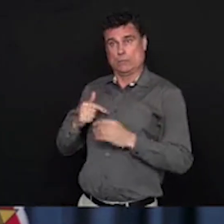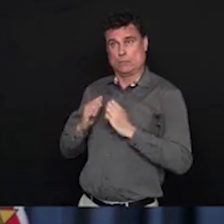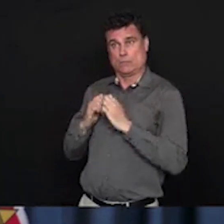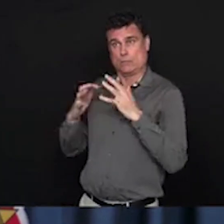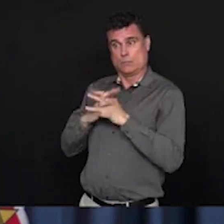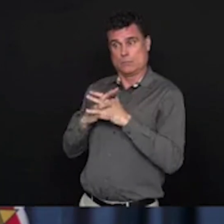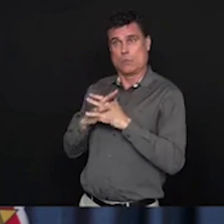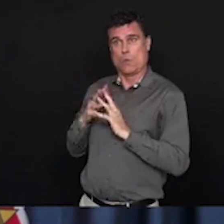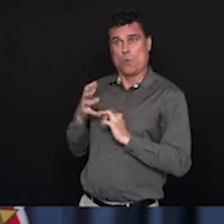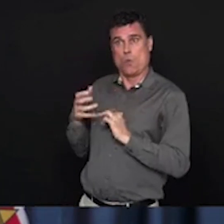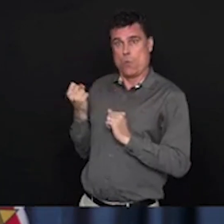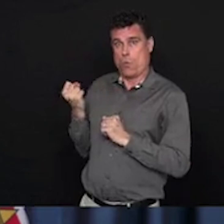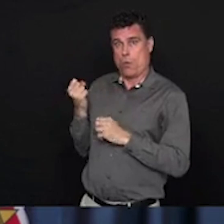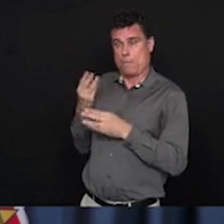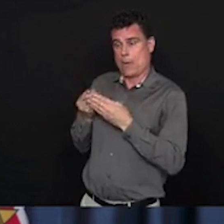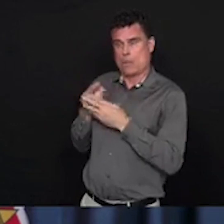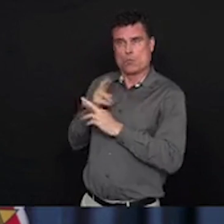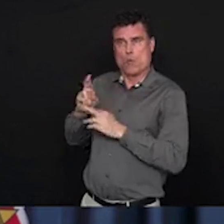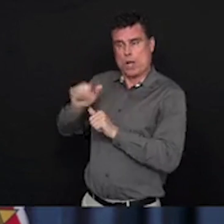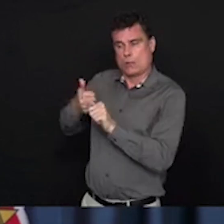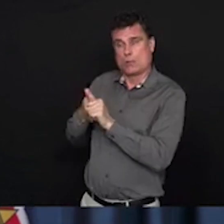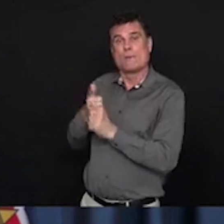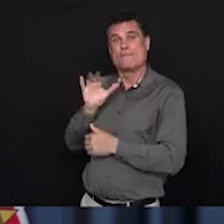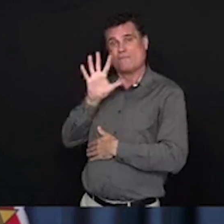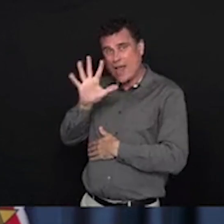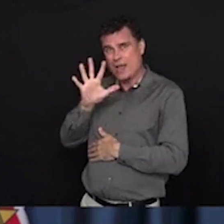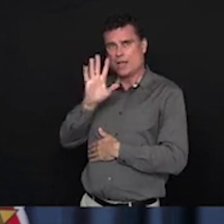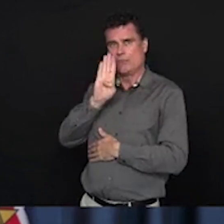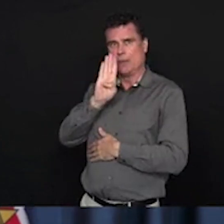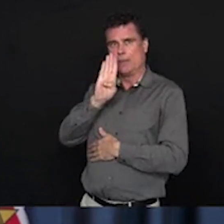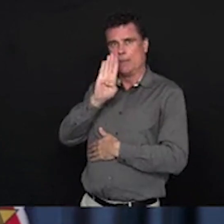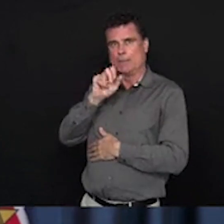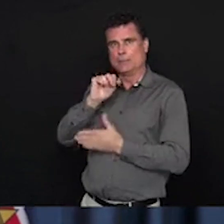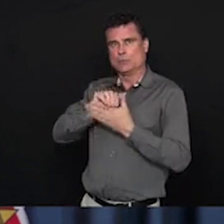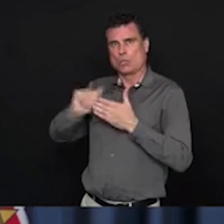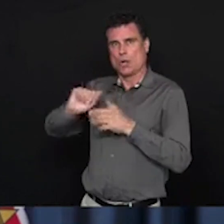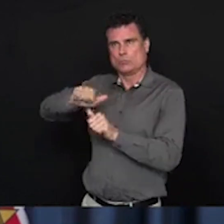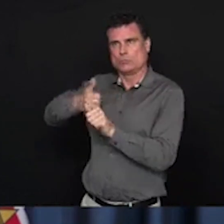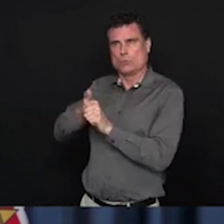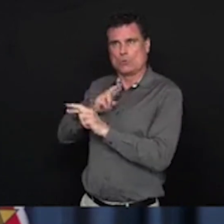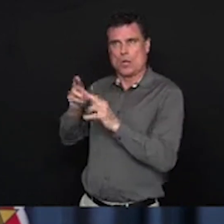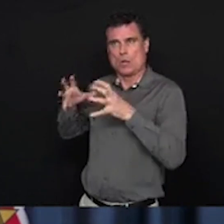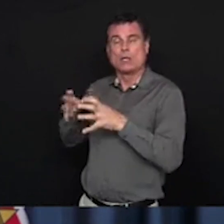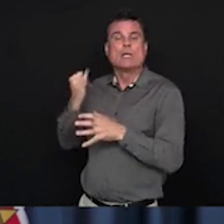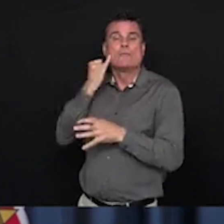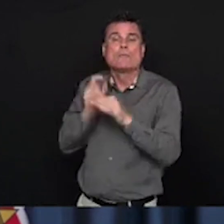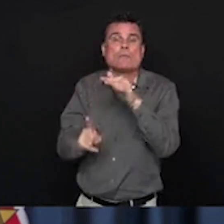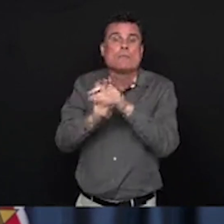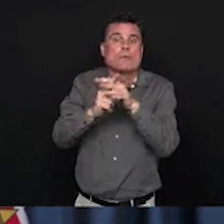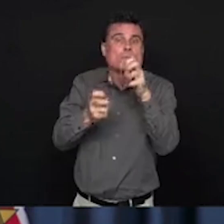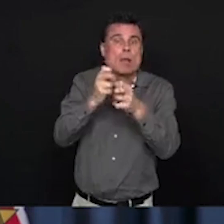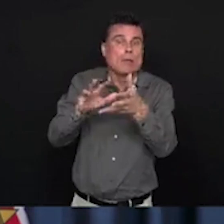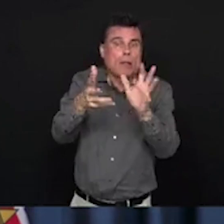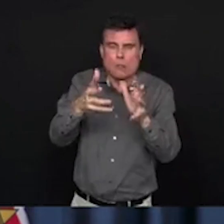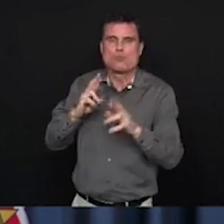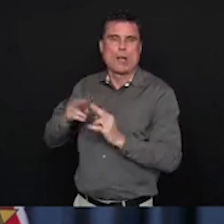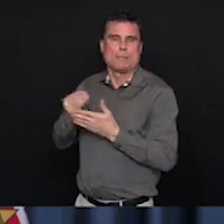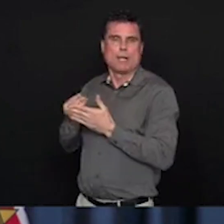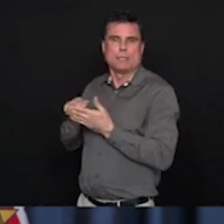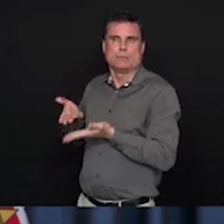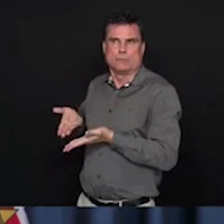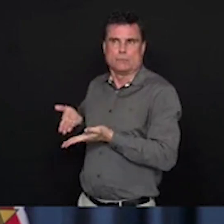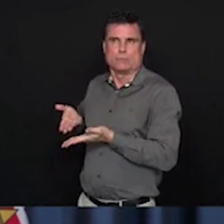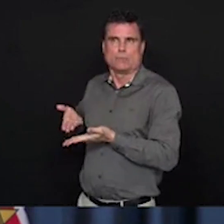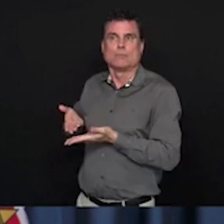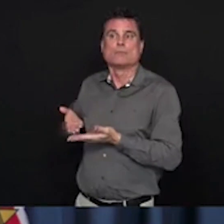we said that was the beginning, not the end. But we've just now seen the federal dollars flow. It's the first week of April. And I know